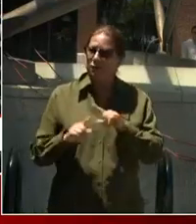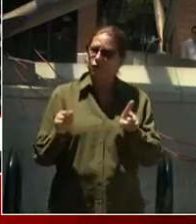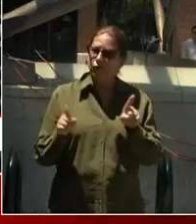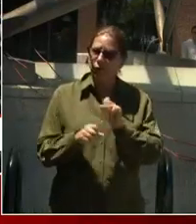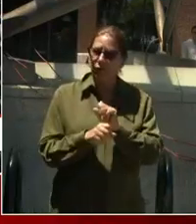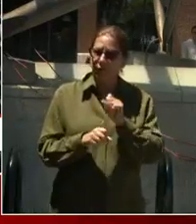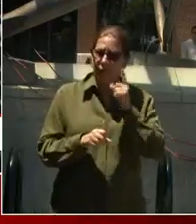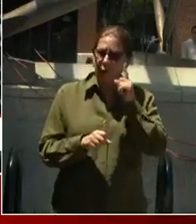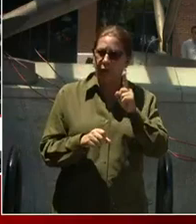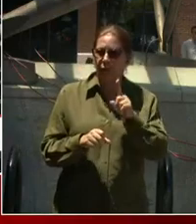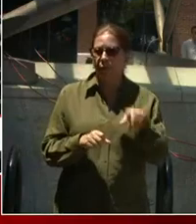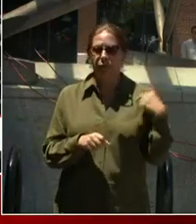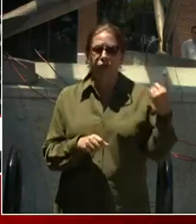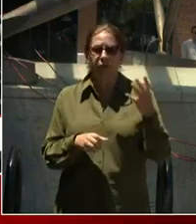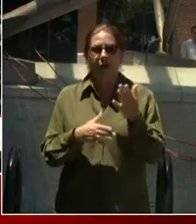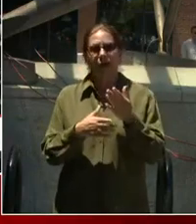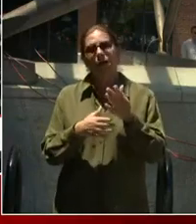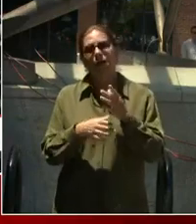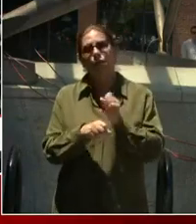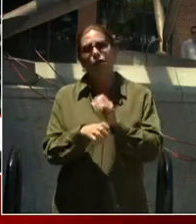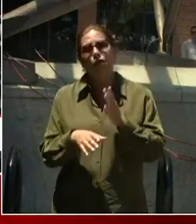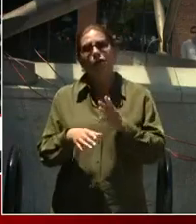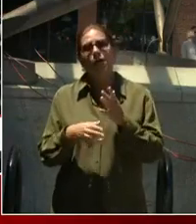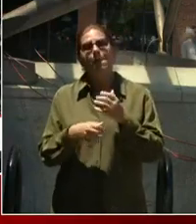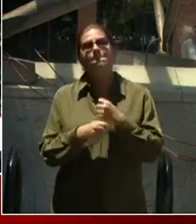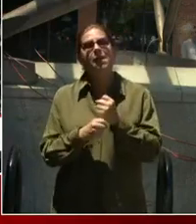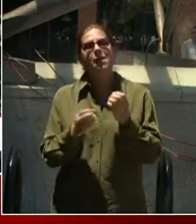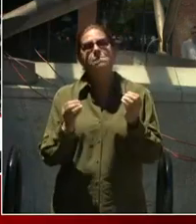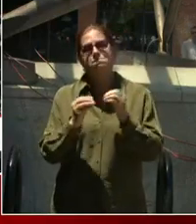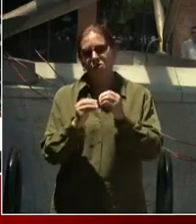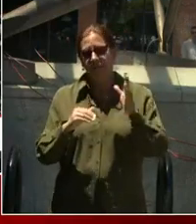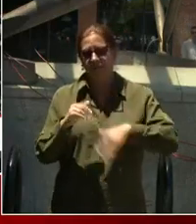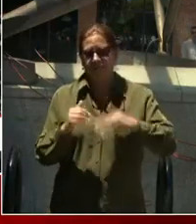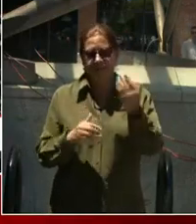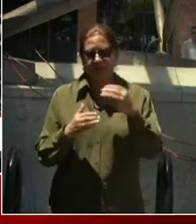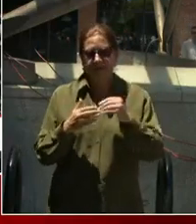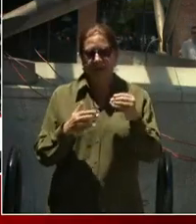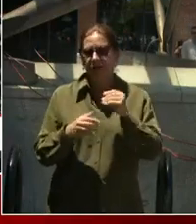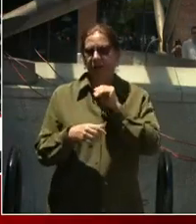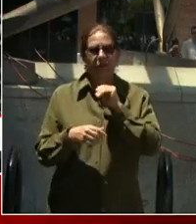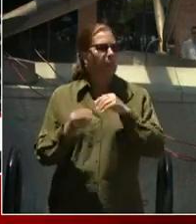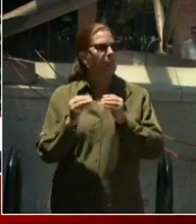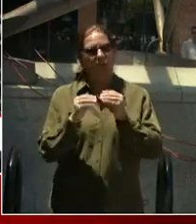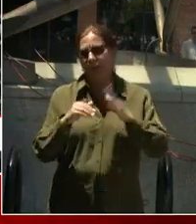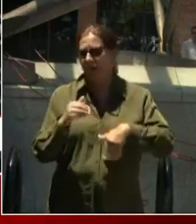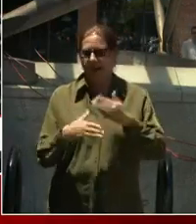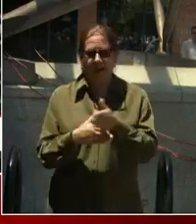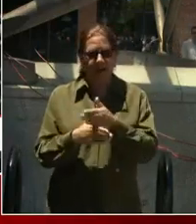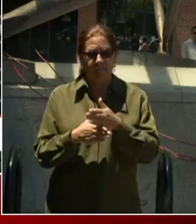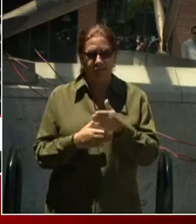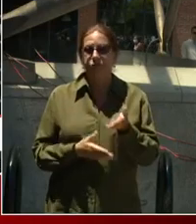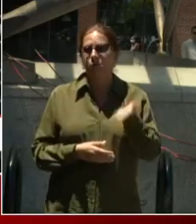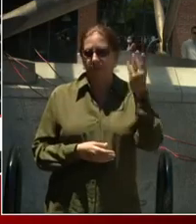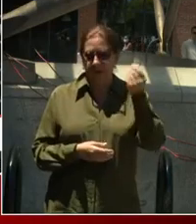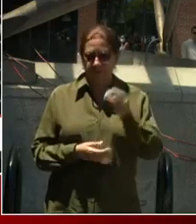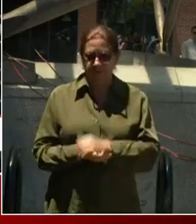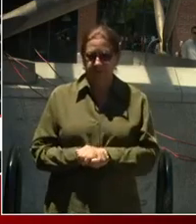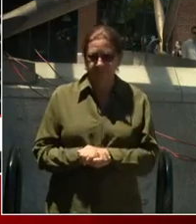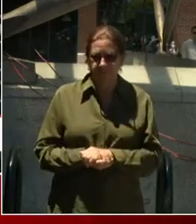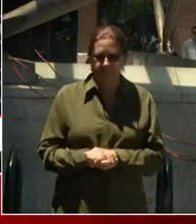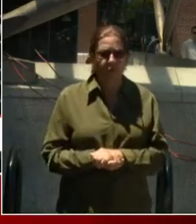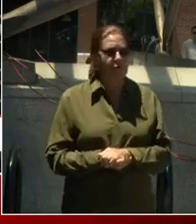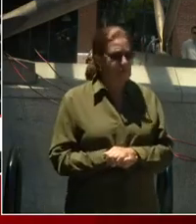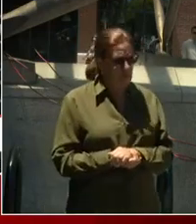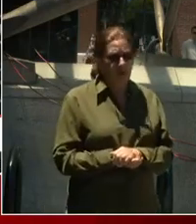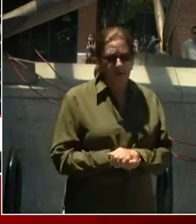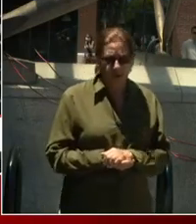on average make much more than $15 an hour. If could just follow up, the tipped employees go way beyond restaurant workers.